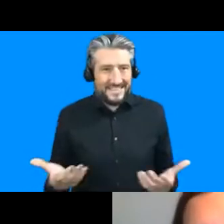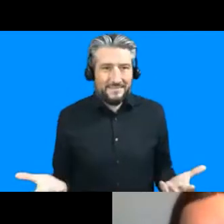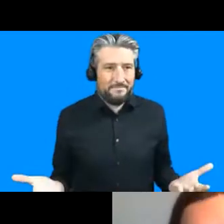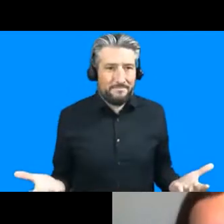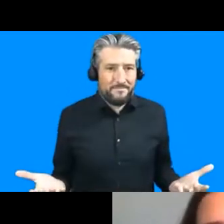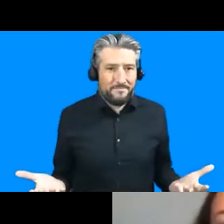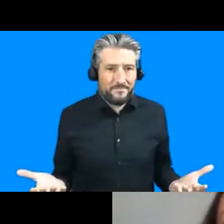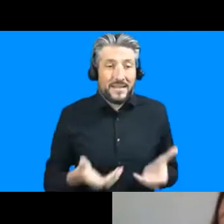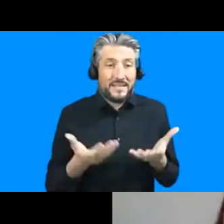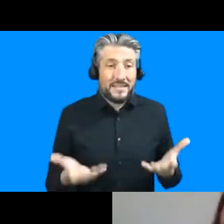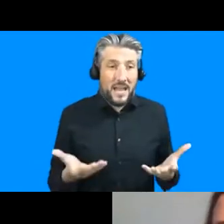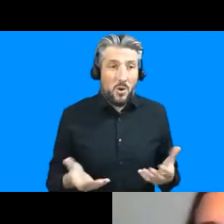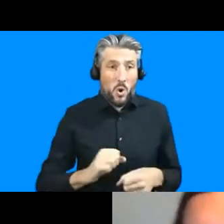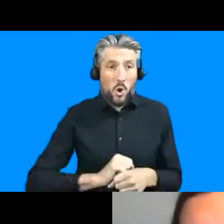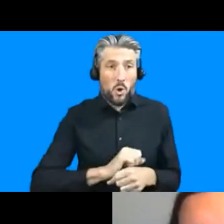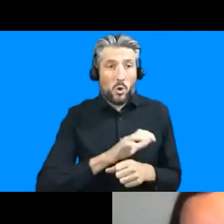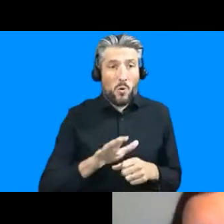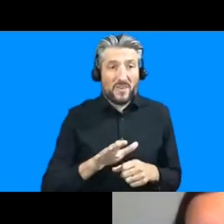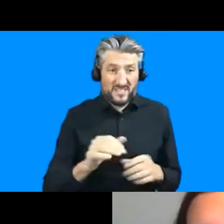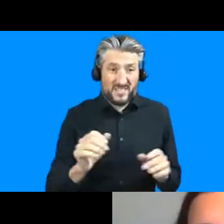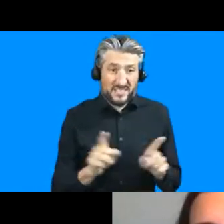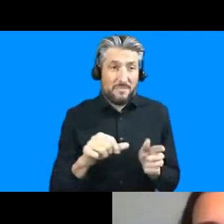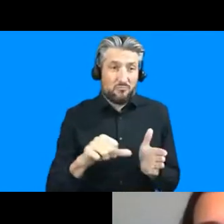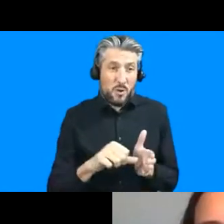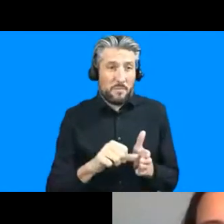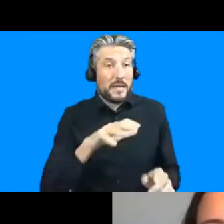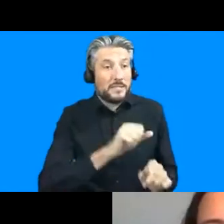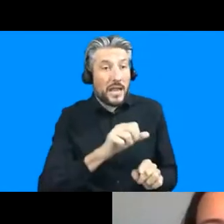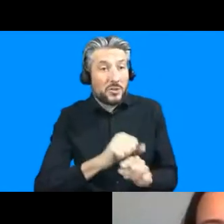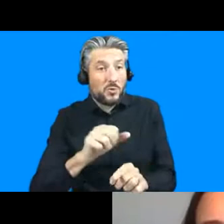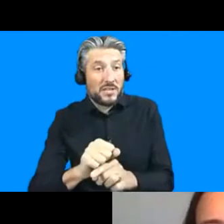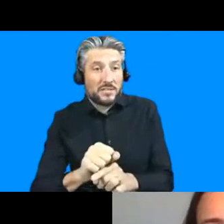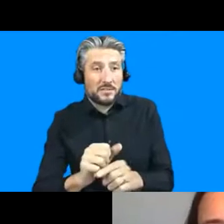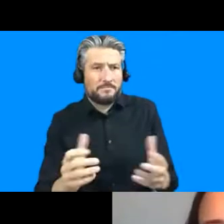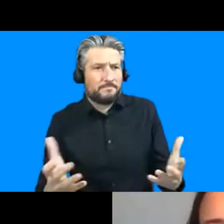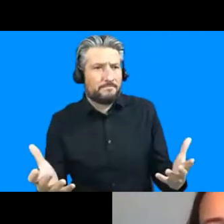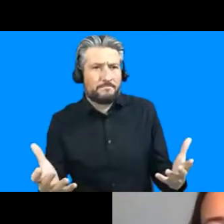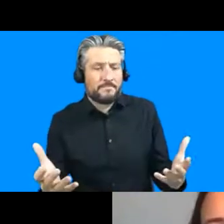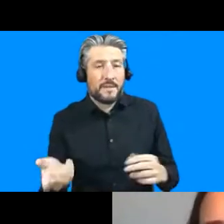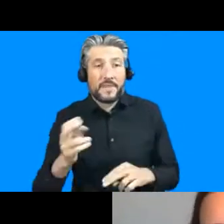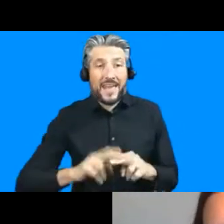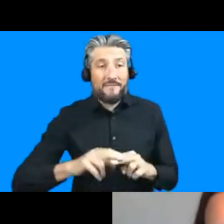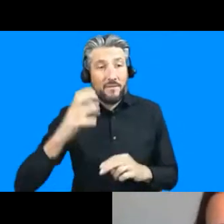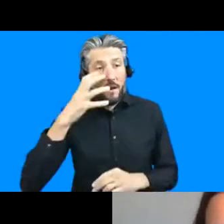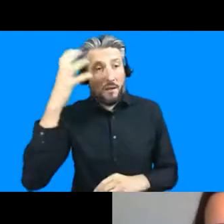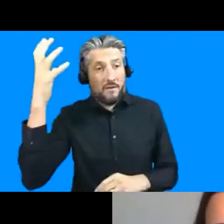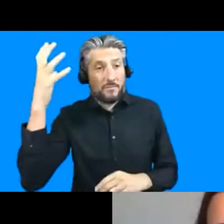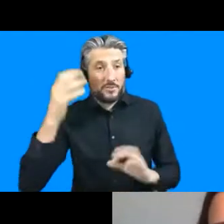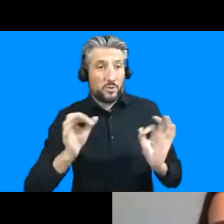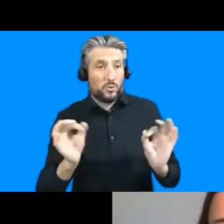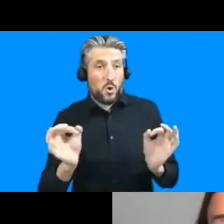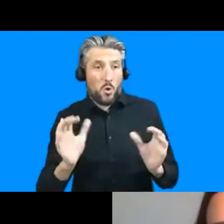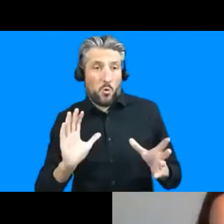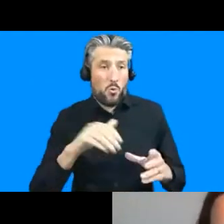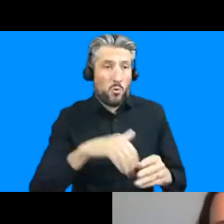that also extends to kind of diagnostic and surveillance system capacity so these are again in places where governments tend not to have good reach or oversight